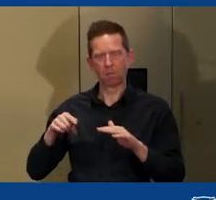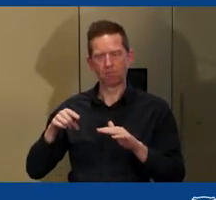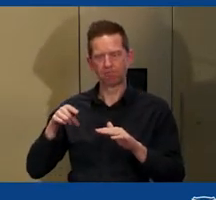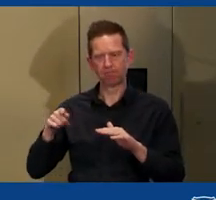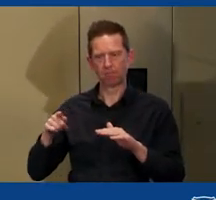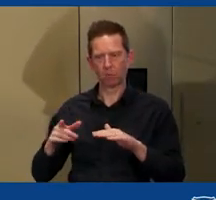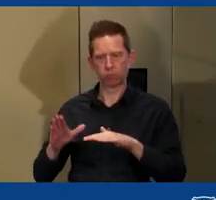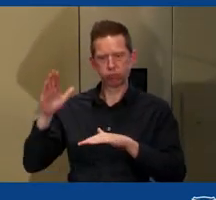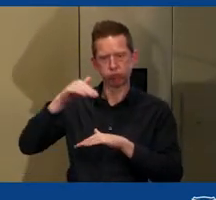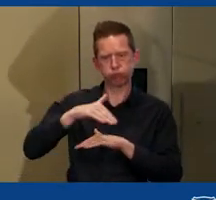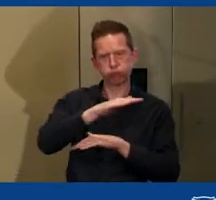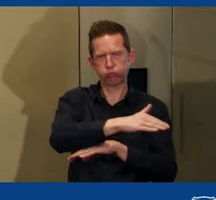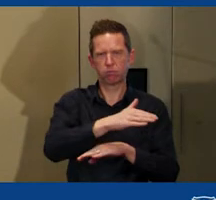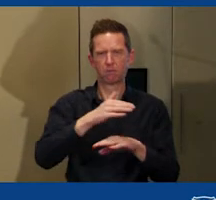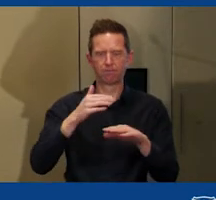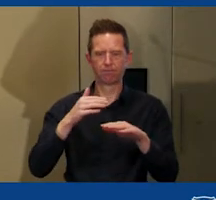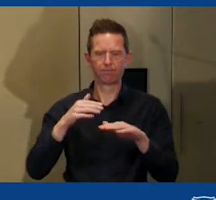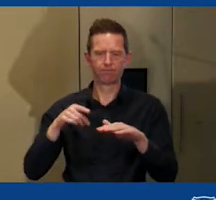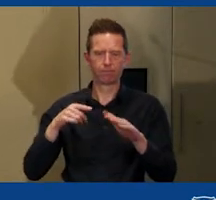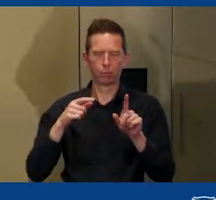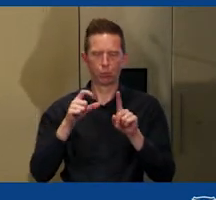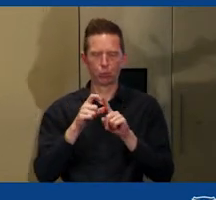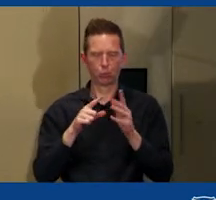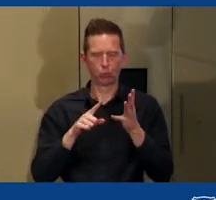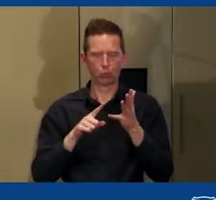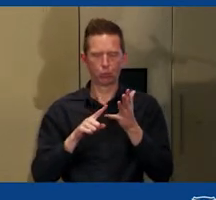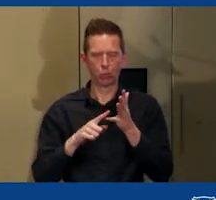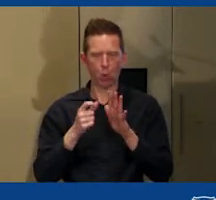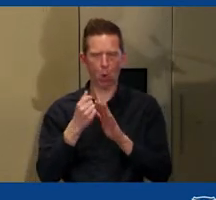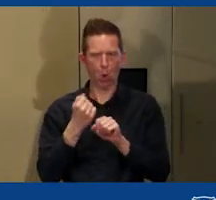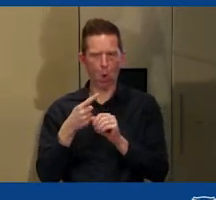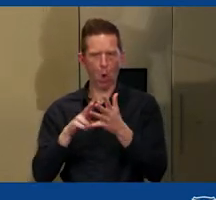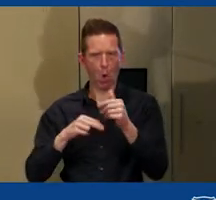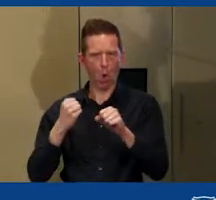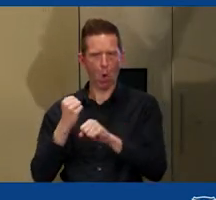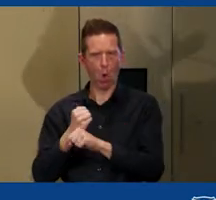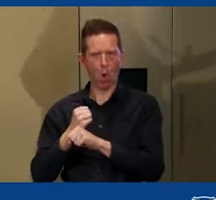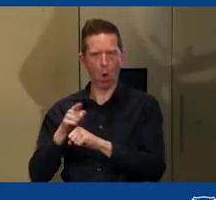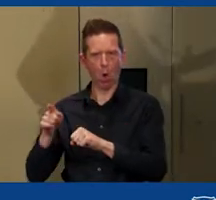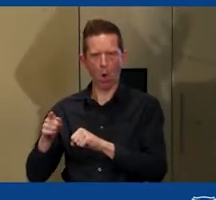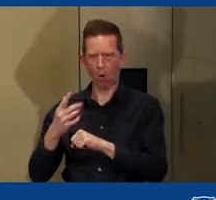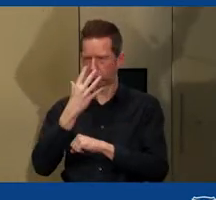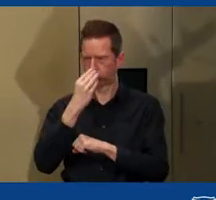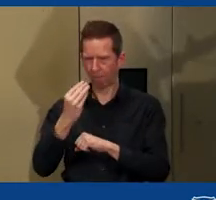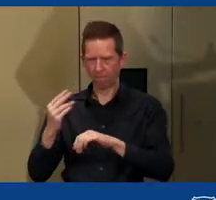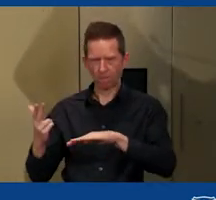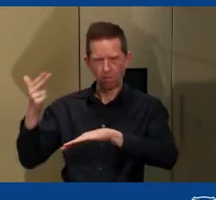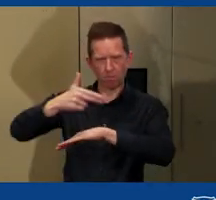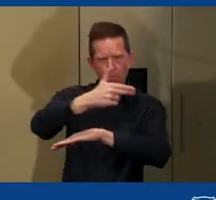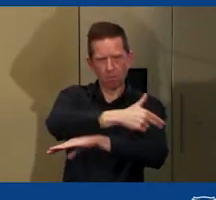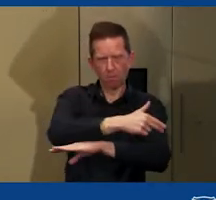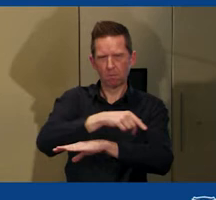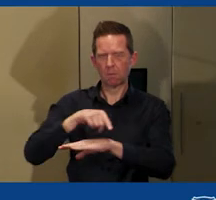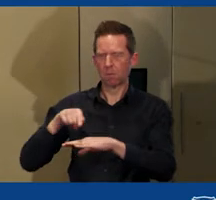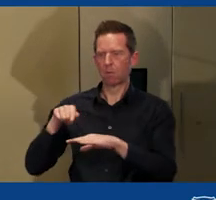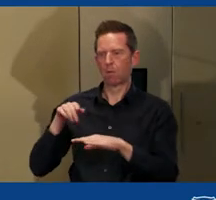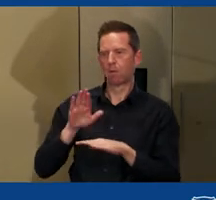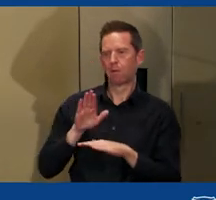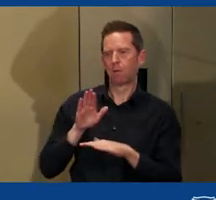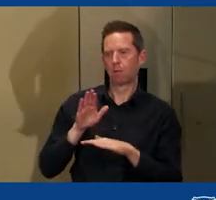few up here on the slide to show you. Again, they're completely unrelated words. have to all be learned separately from each other.